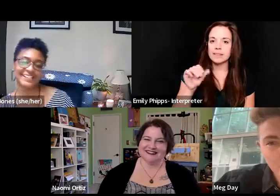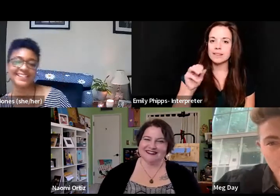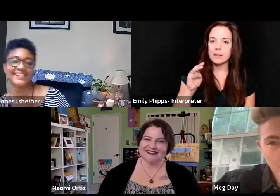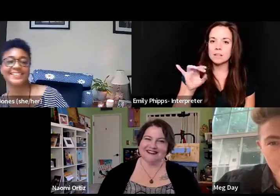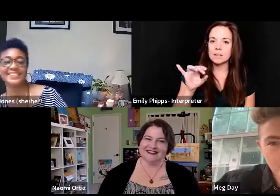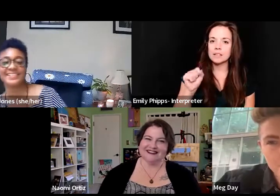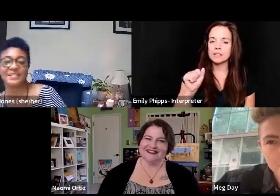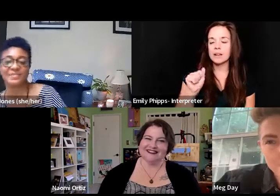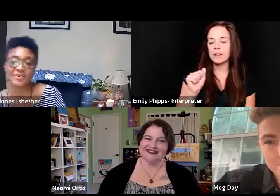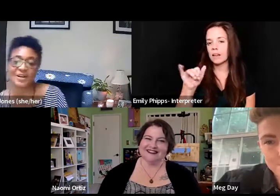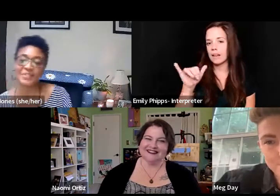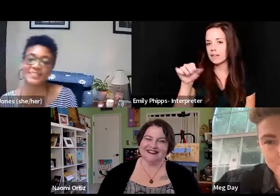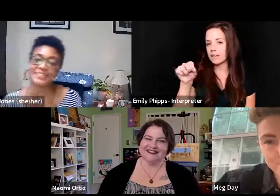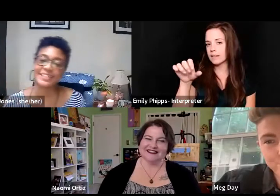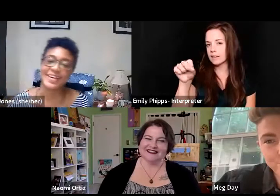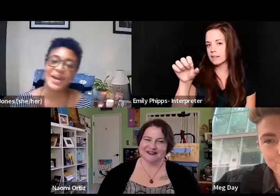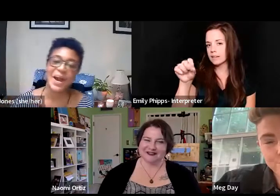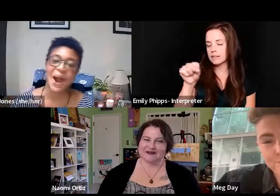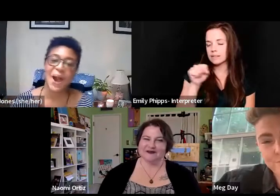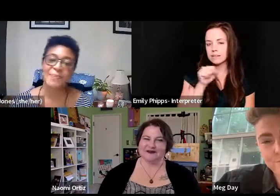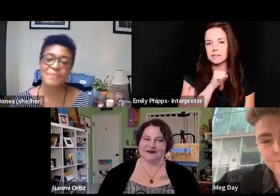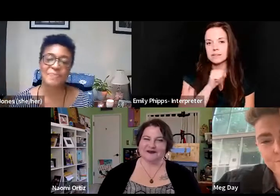It's a promise.